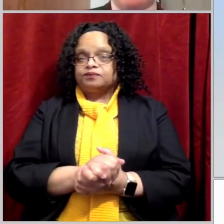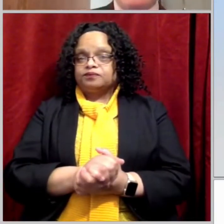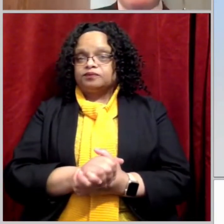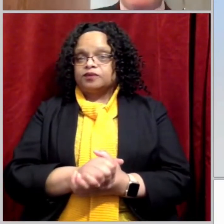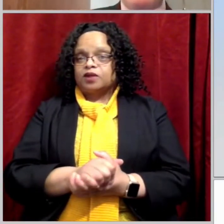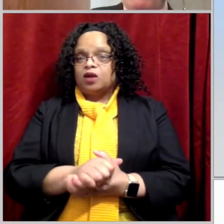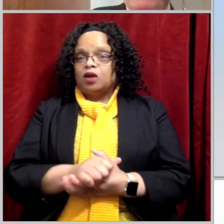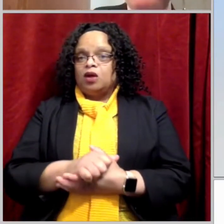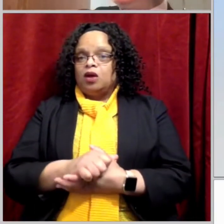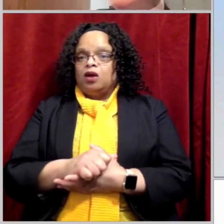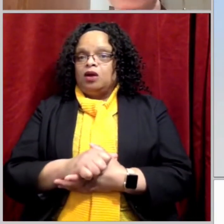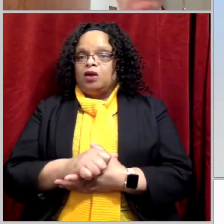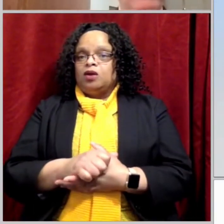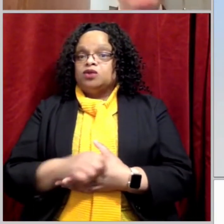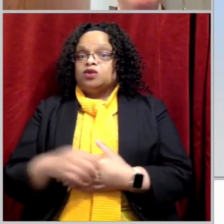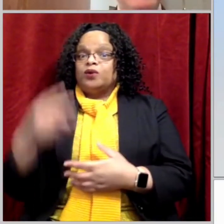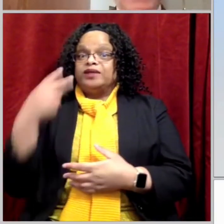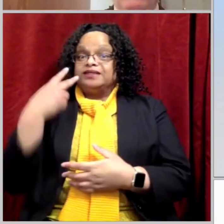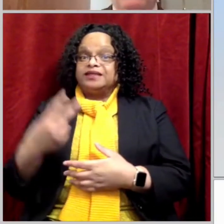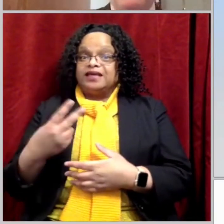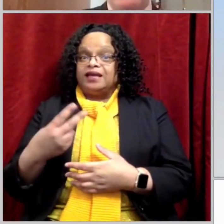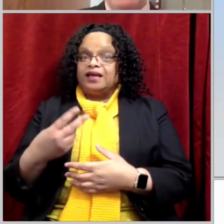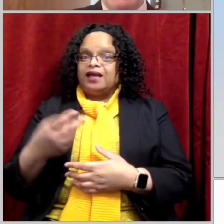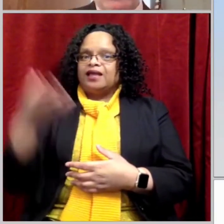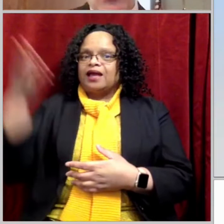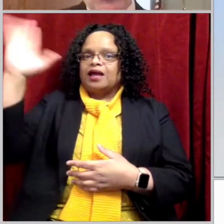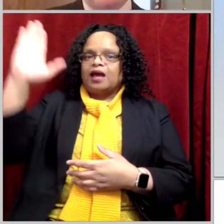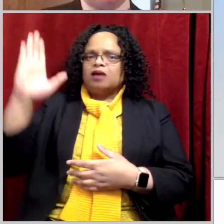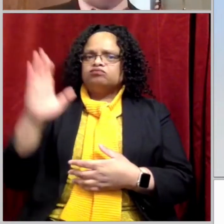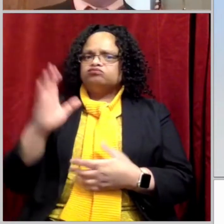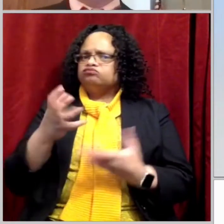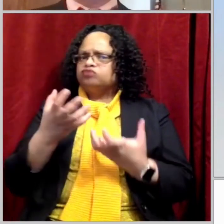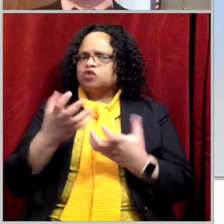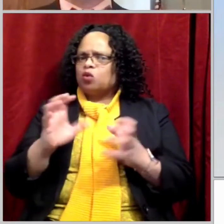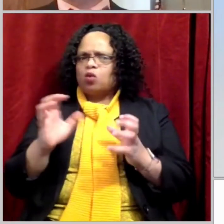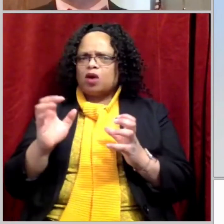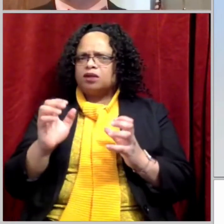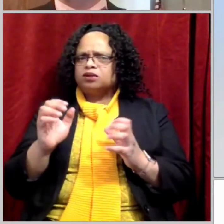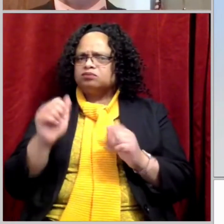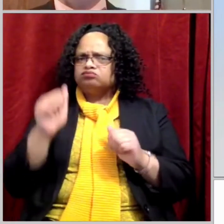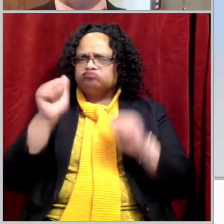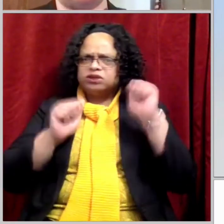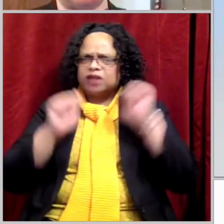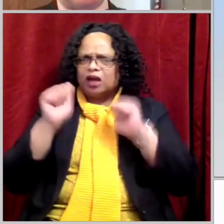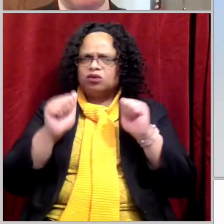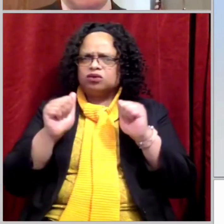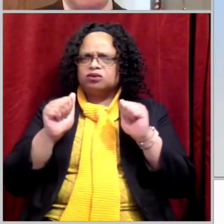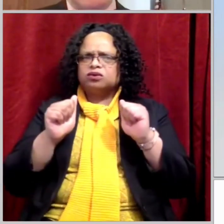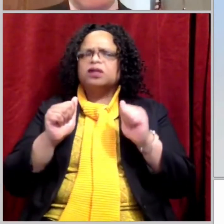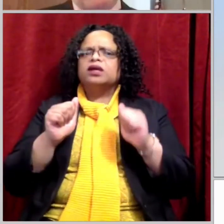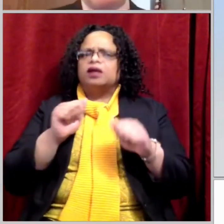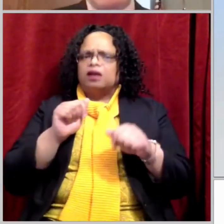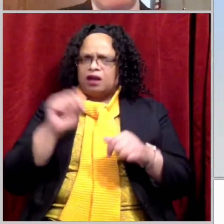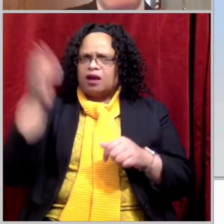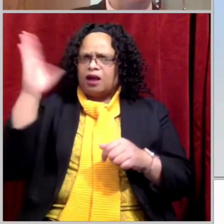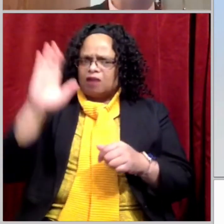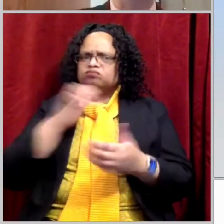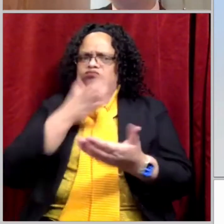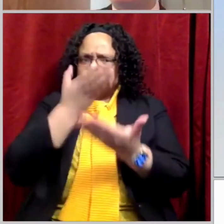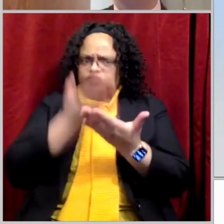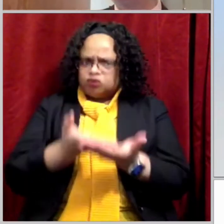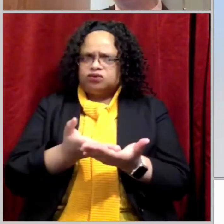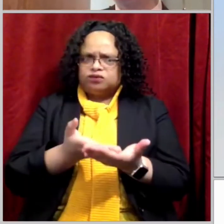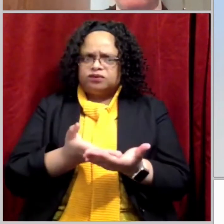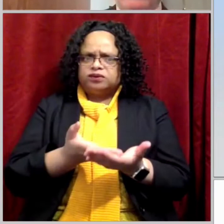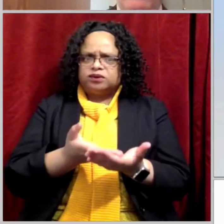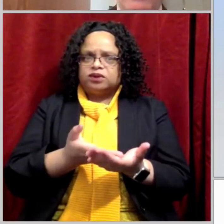we see God, God doesn't want anyone to doubt who his beloved son is. It was clear